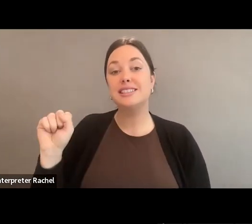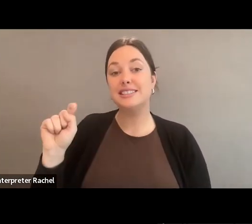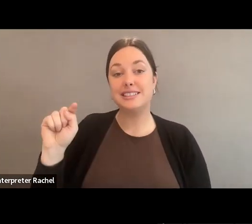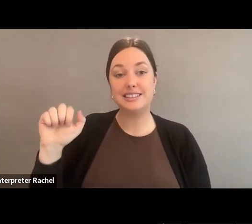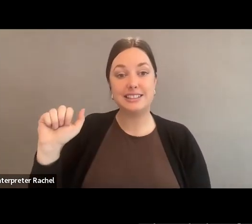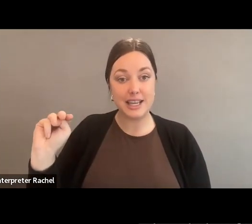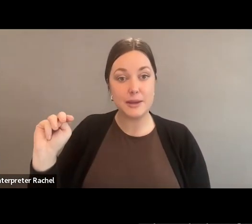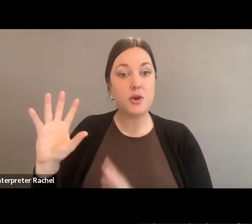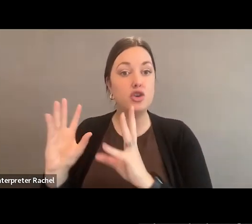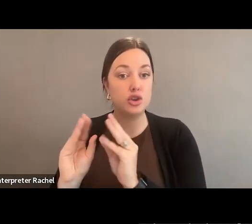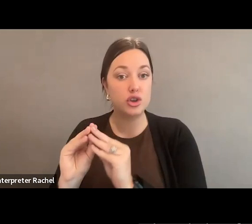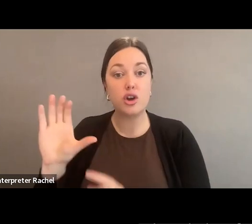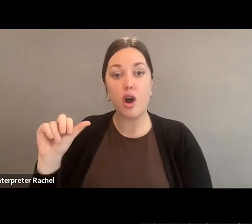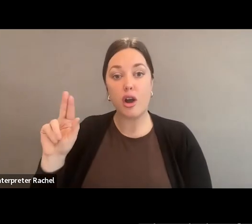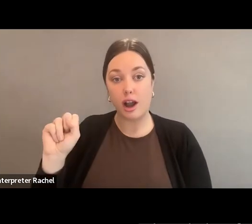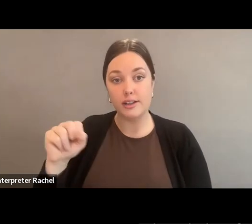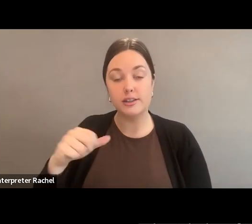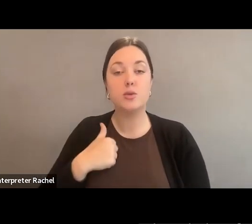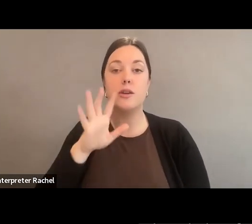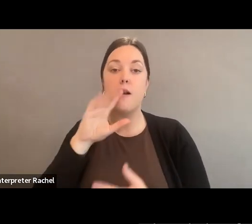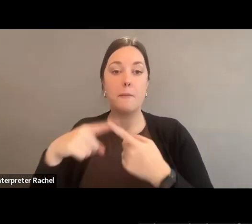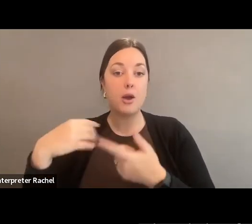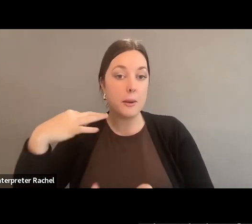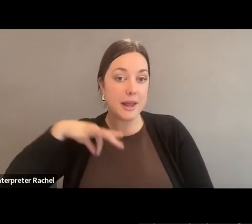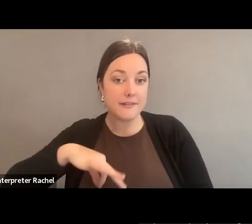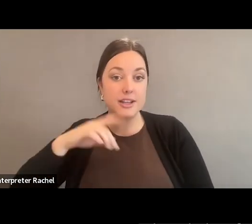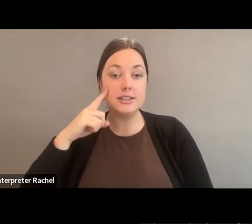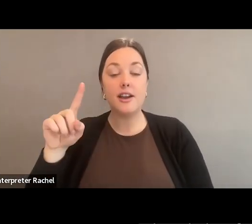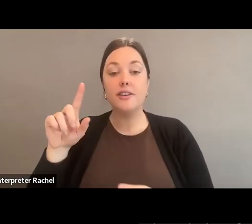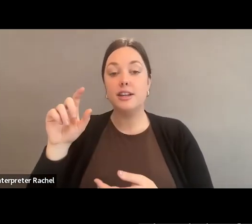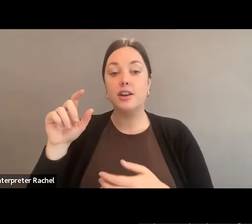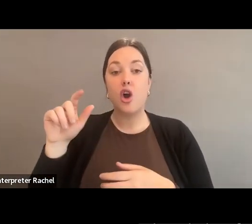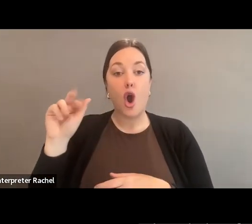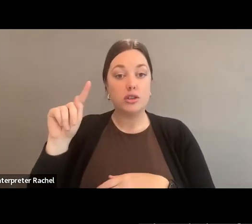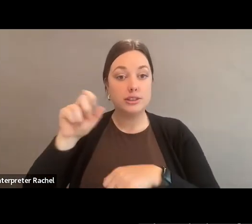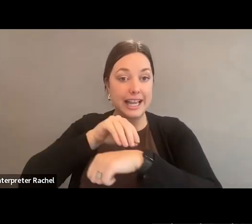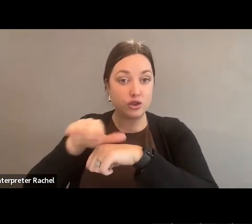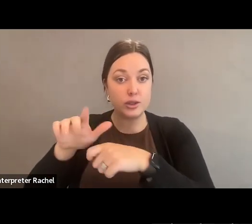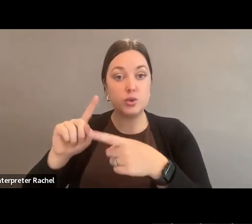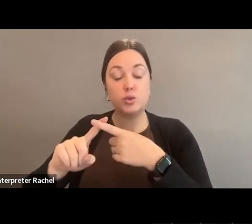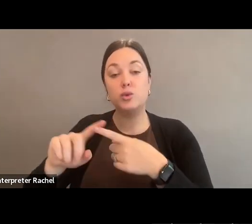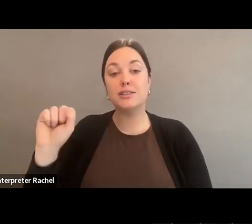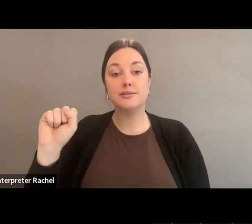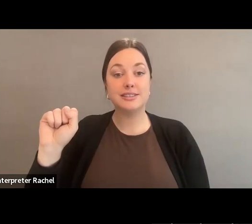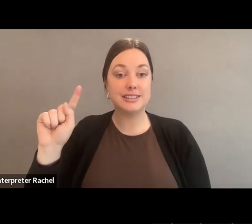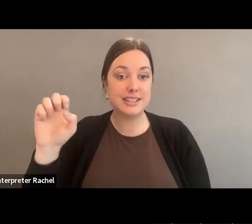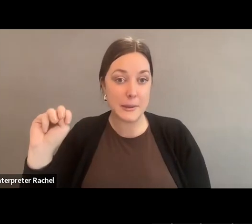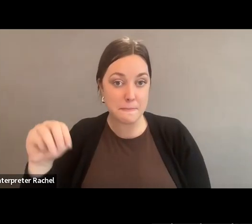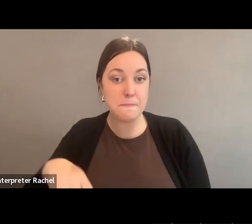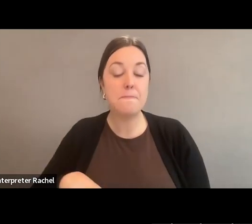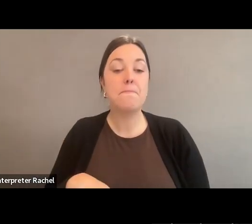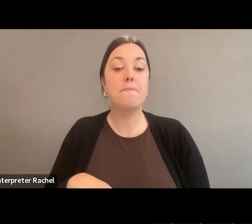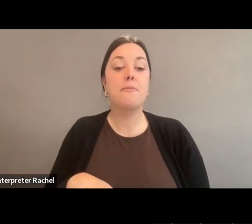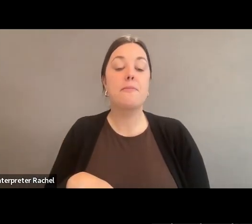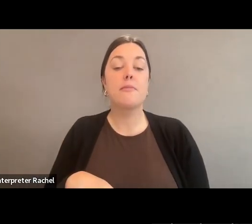where we talk about the benefits of arts integration in science, technology, engineering, and math, making sure that people